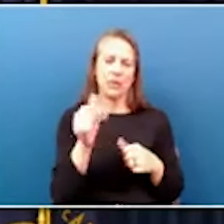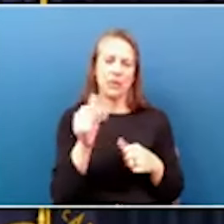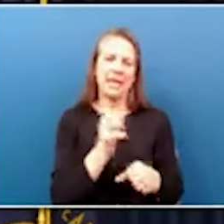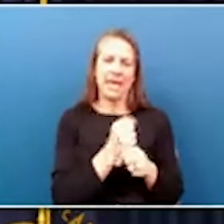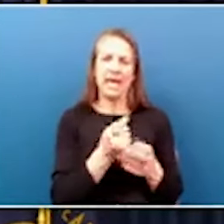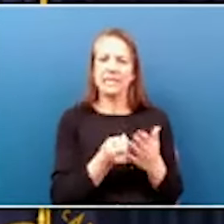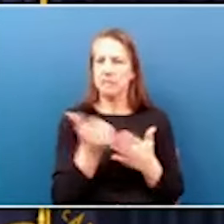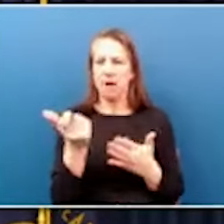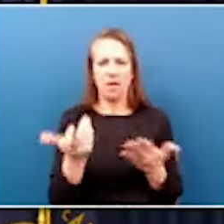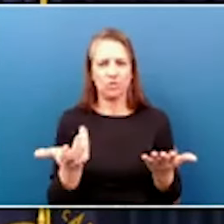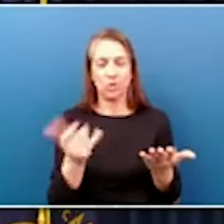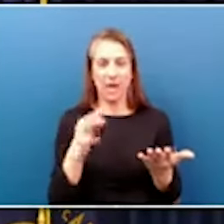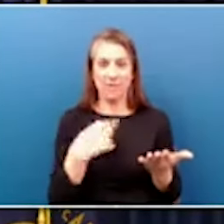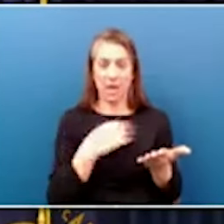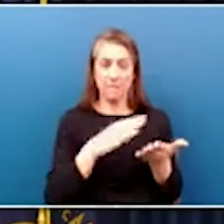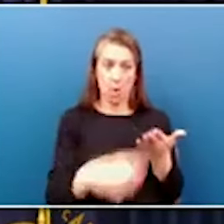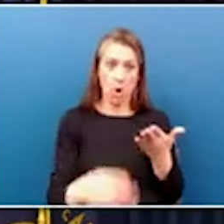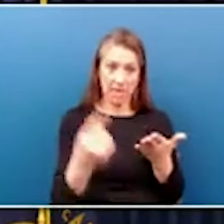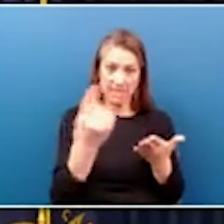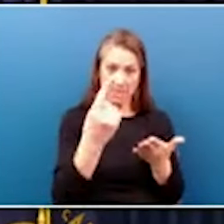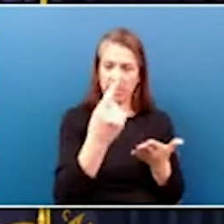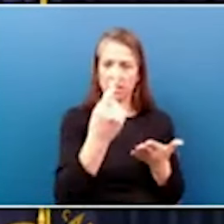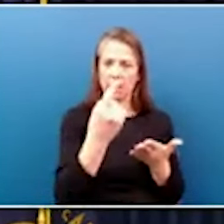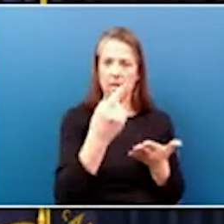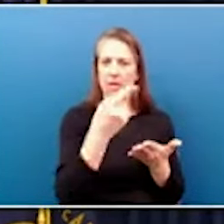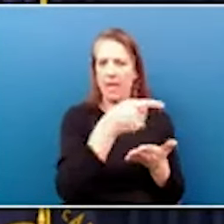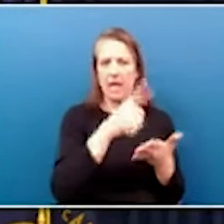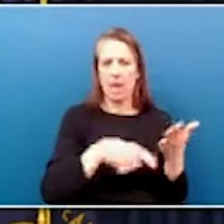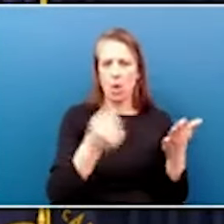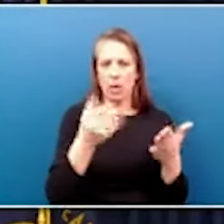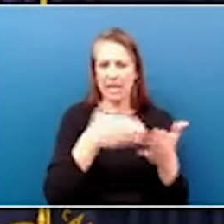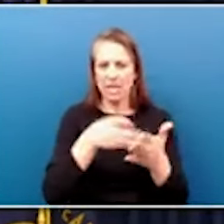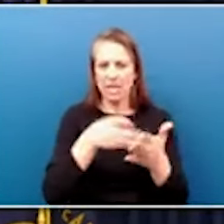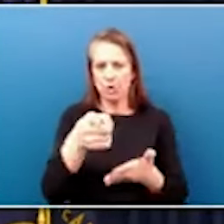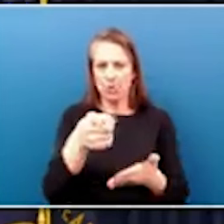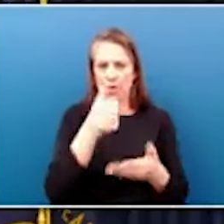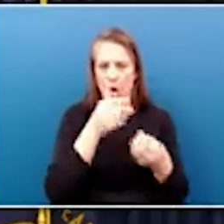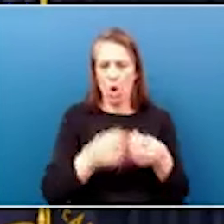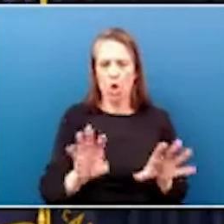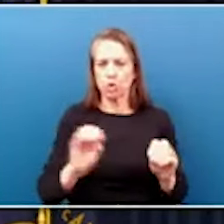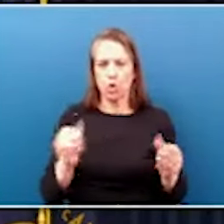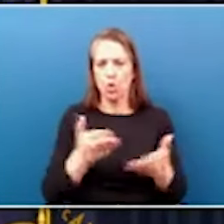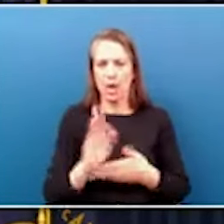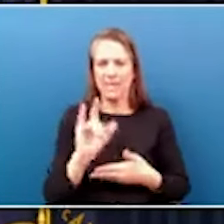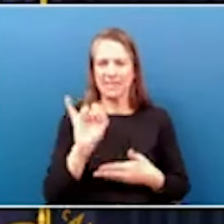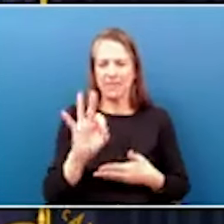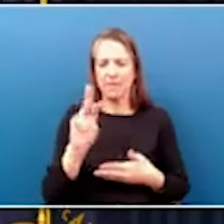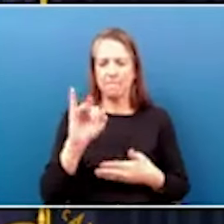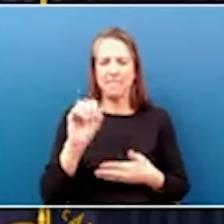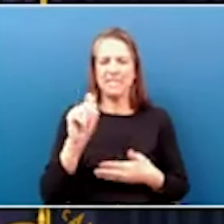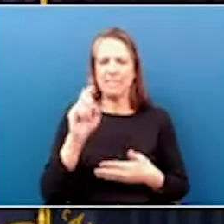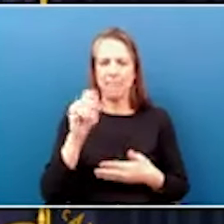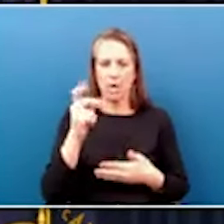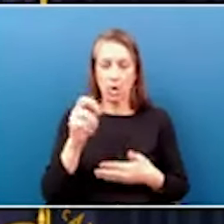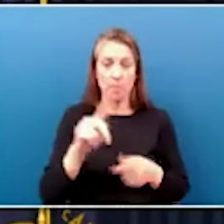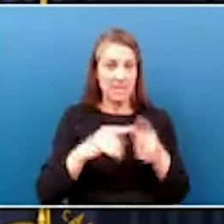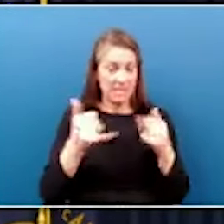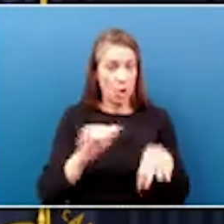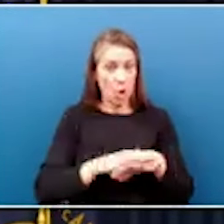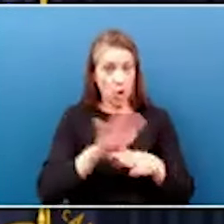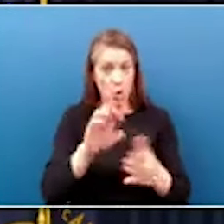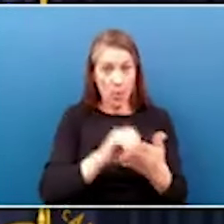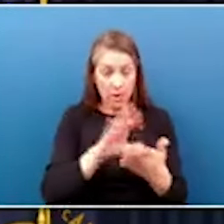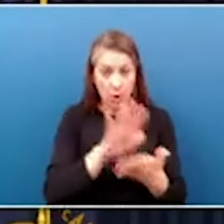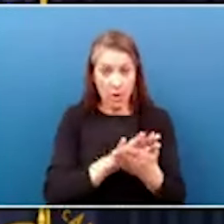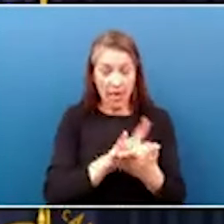So if I pardon something, somebody can't hold it against you. You haven't lost any rights if it's a misdemeanor, but it's still on your record. If you expunge